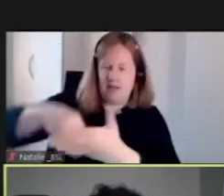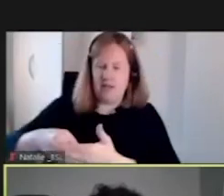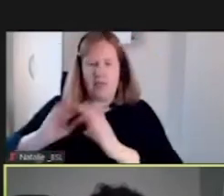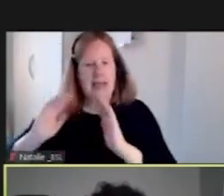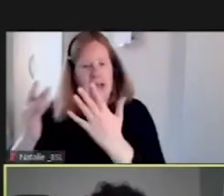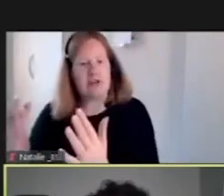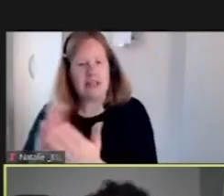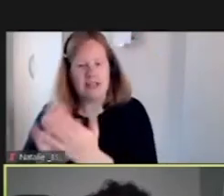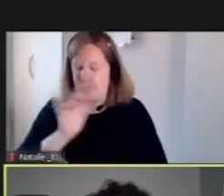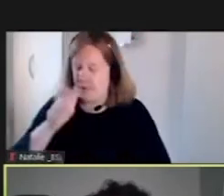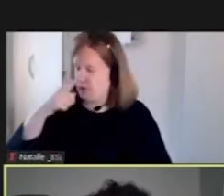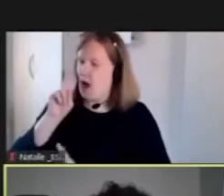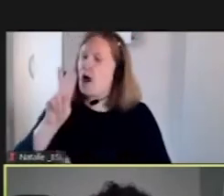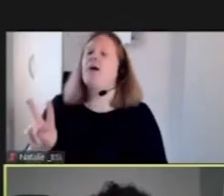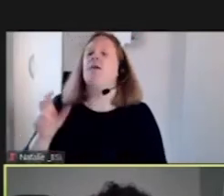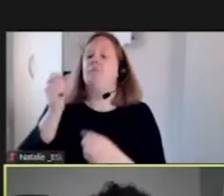experience that.